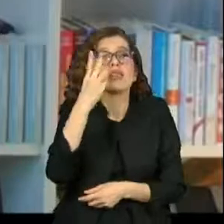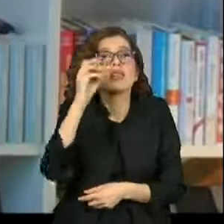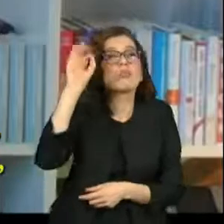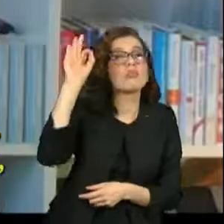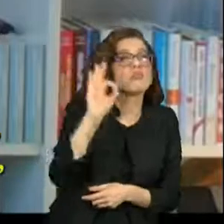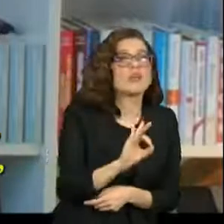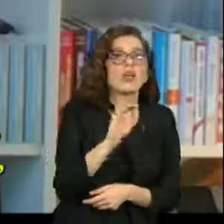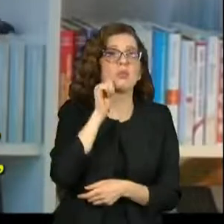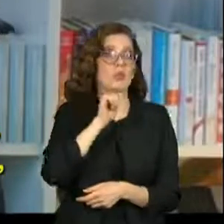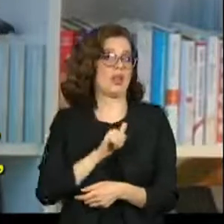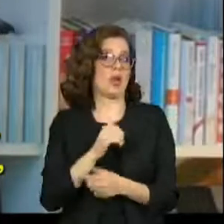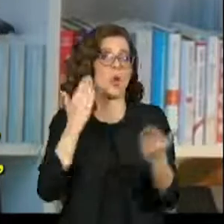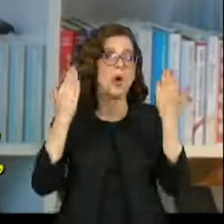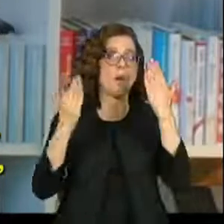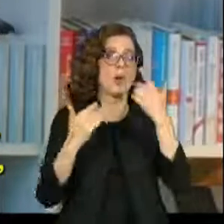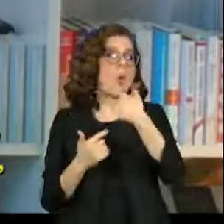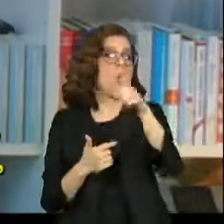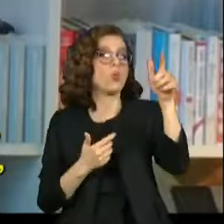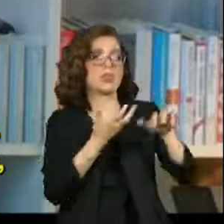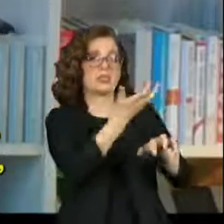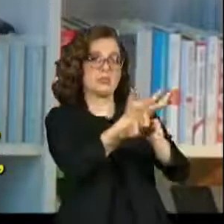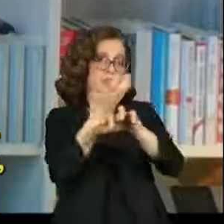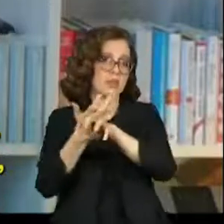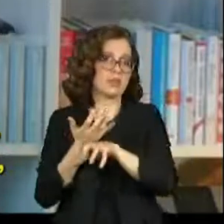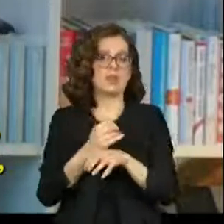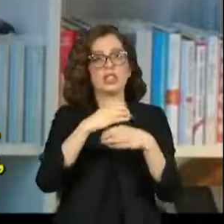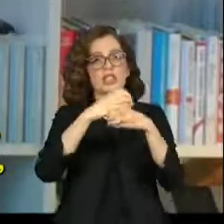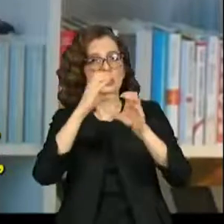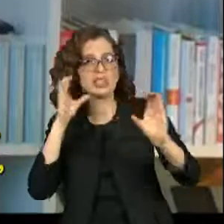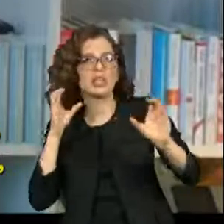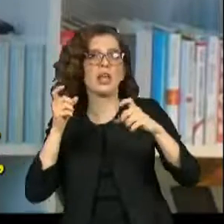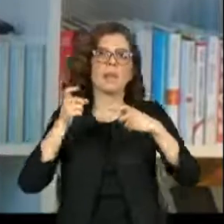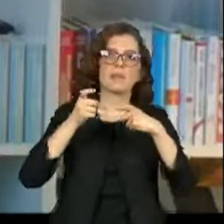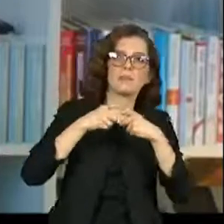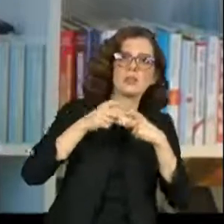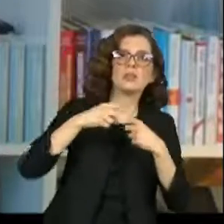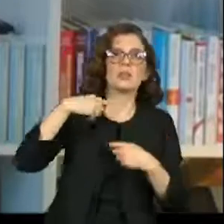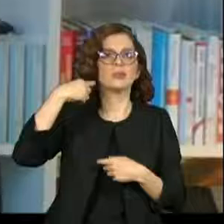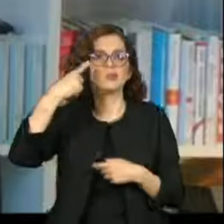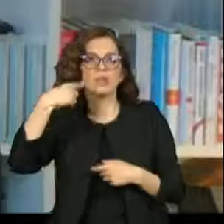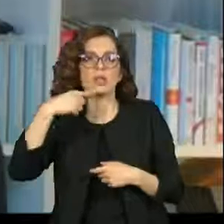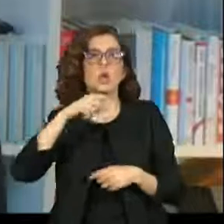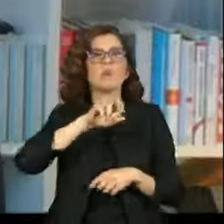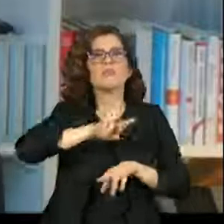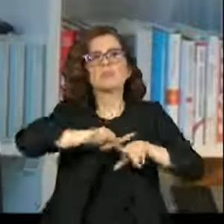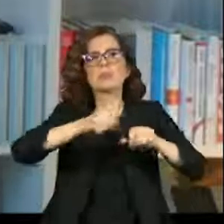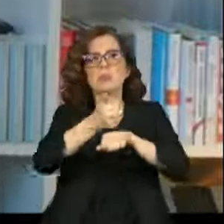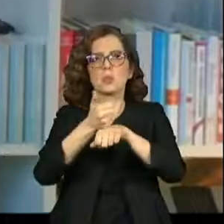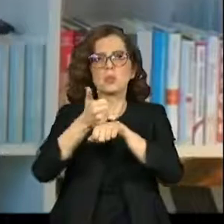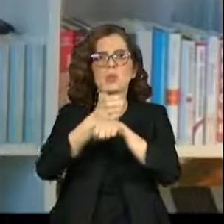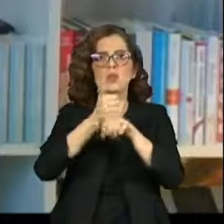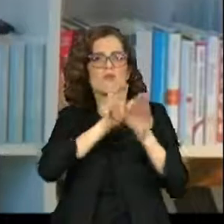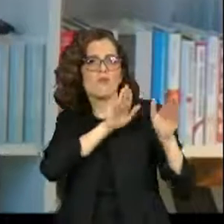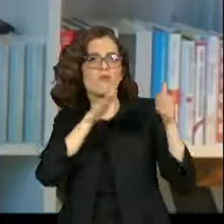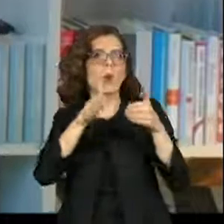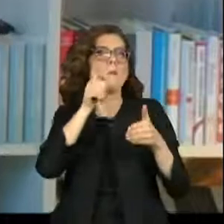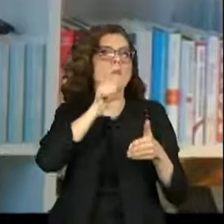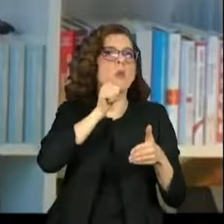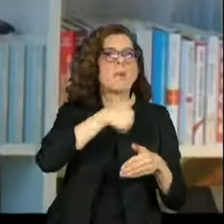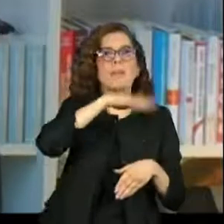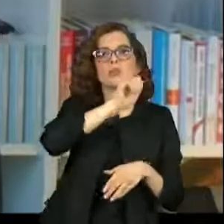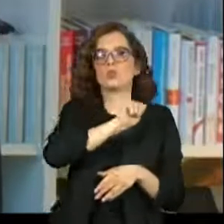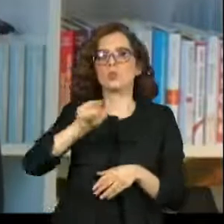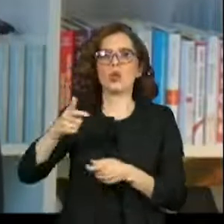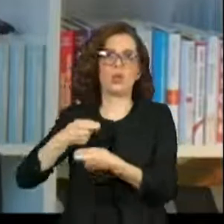And compared to other disciplines like engineering, medicine, law, they've done much better at getting more women